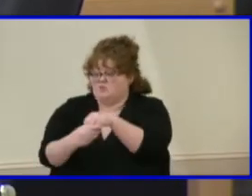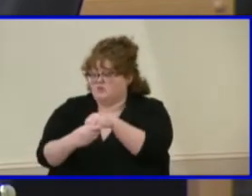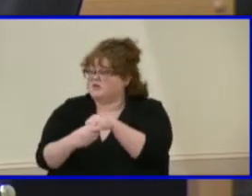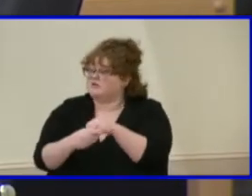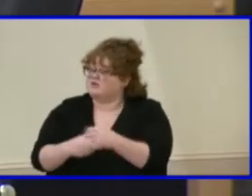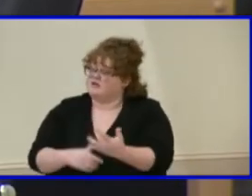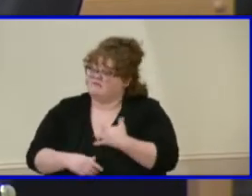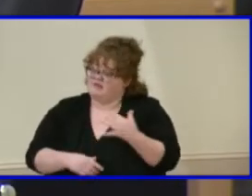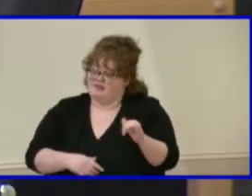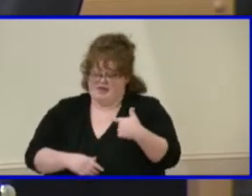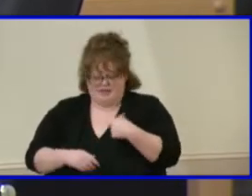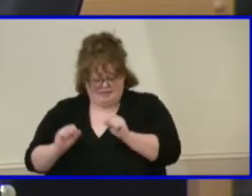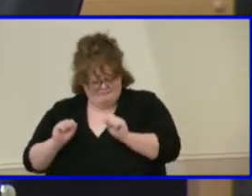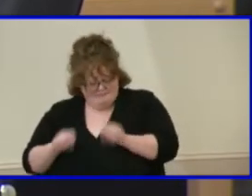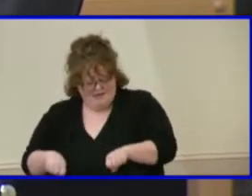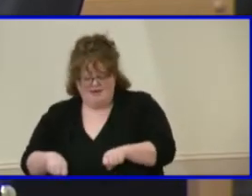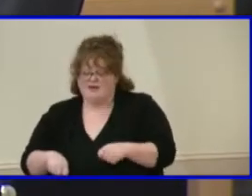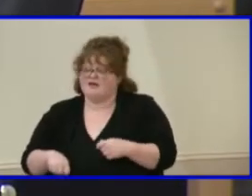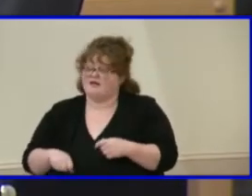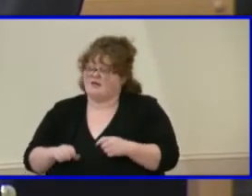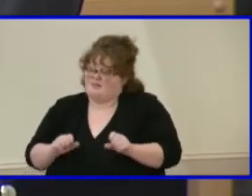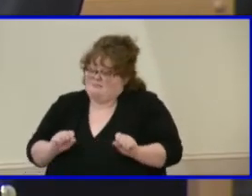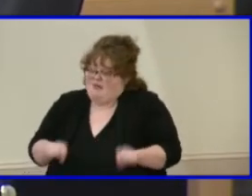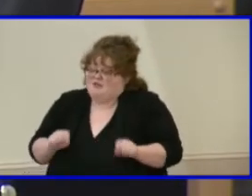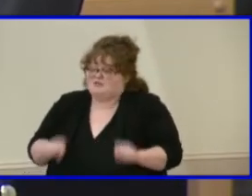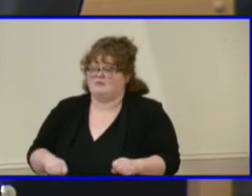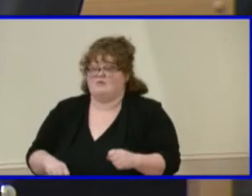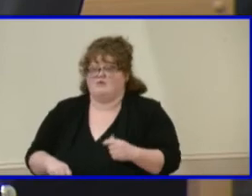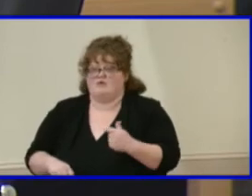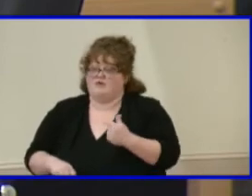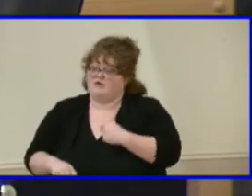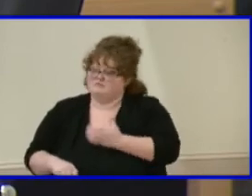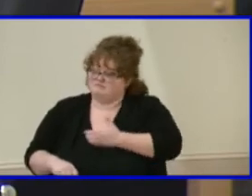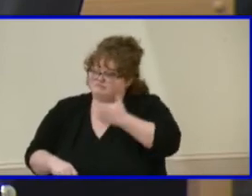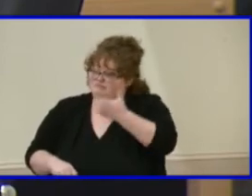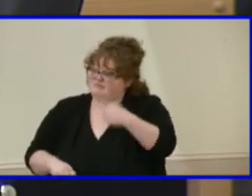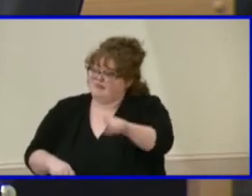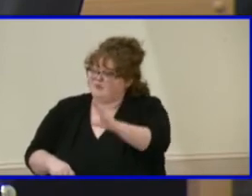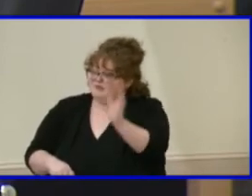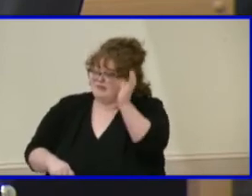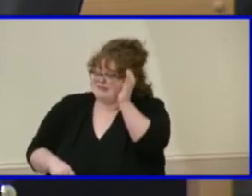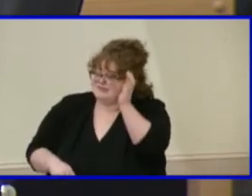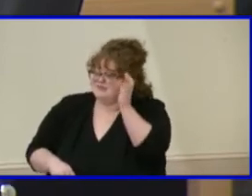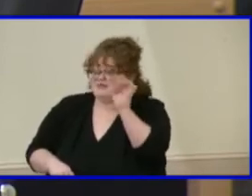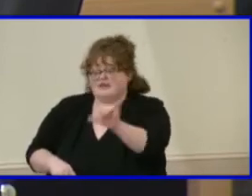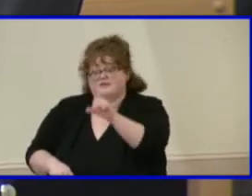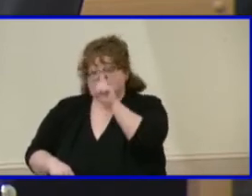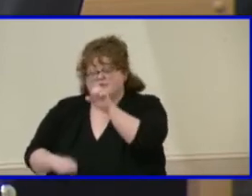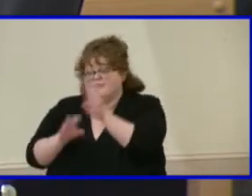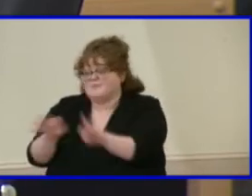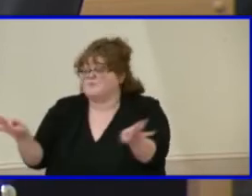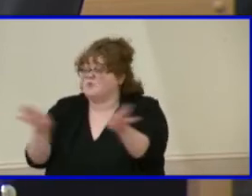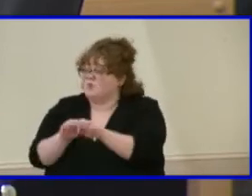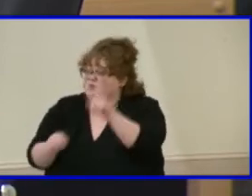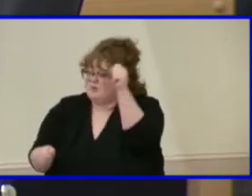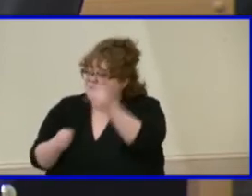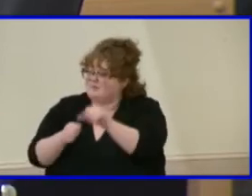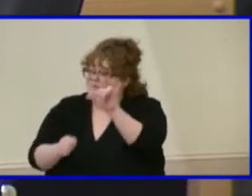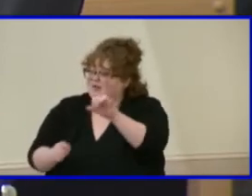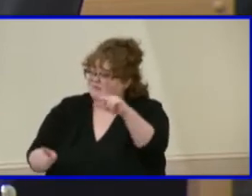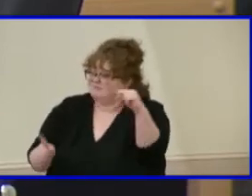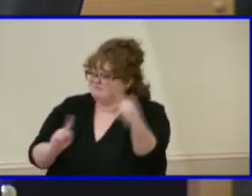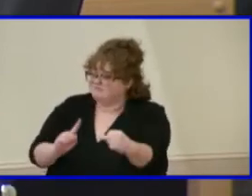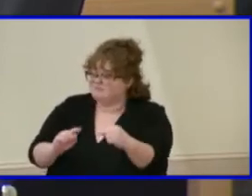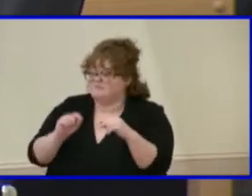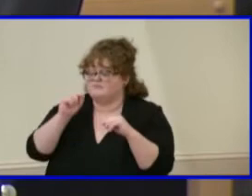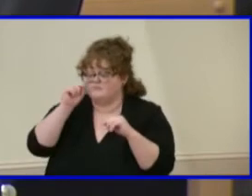feeling like you have a voice. That narrative and perspective, I think is the biggest battle. And part of it is when you look, and